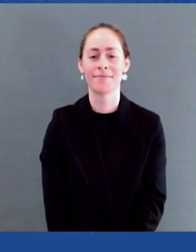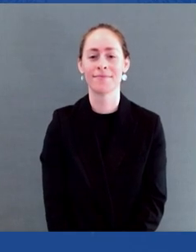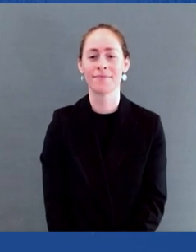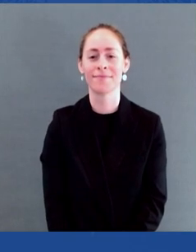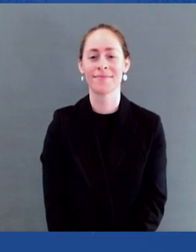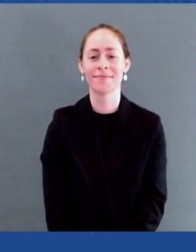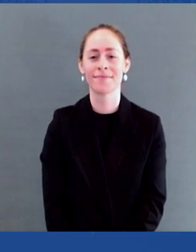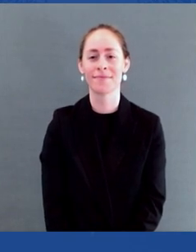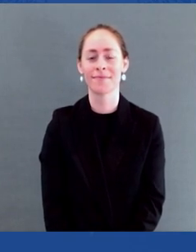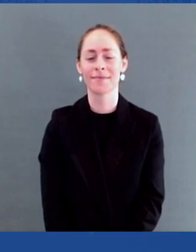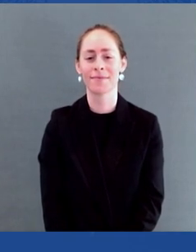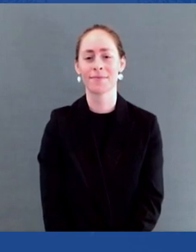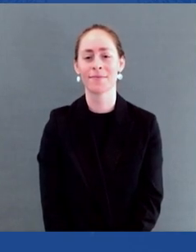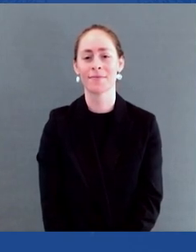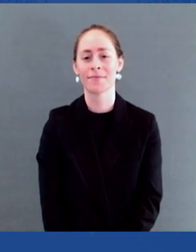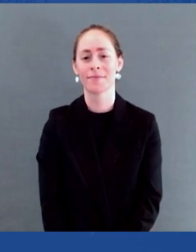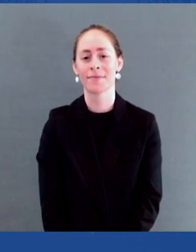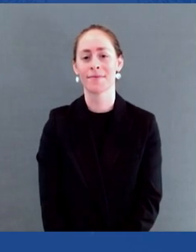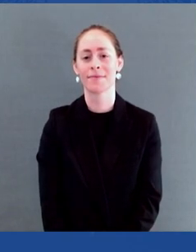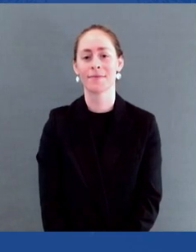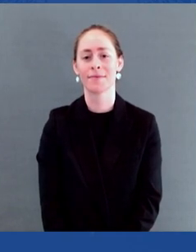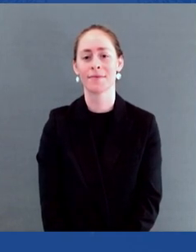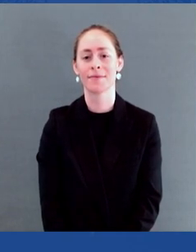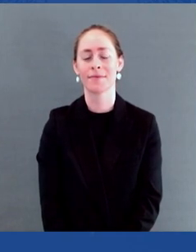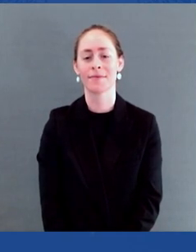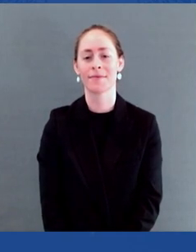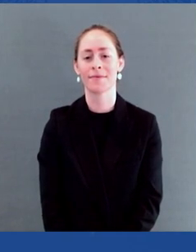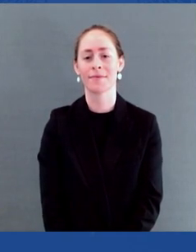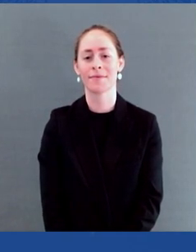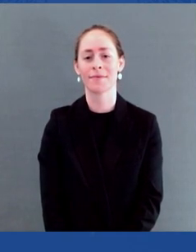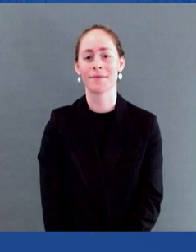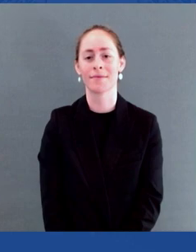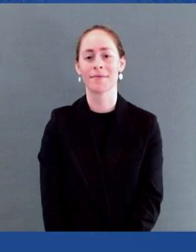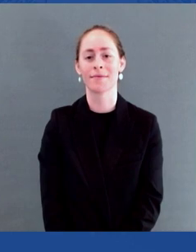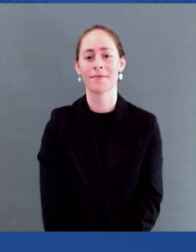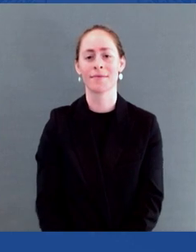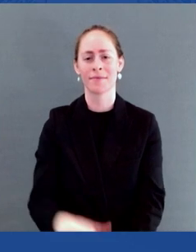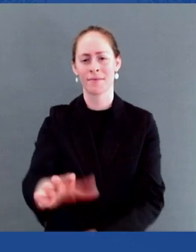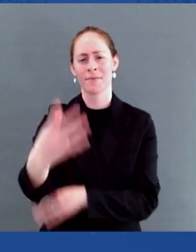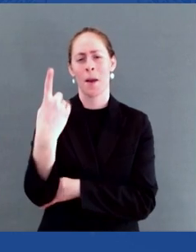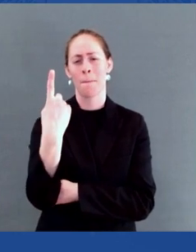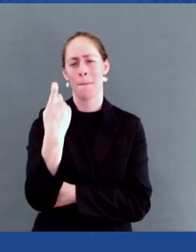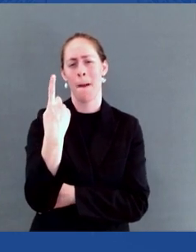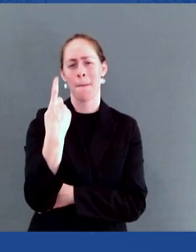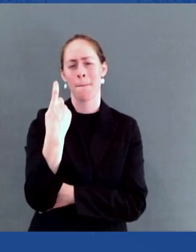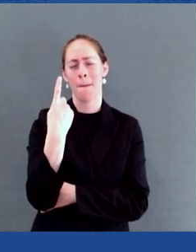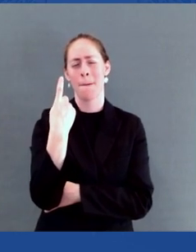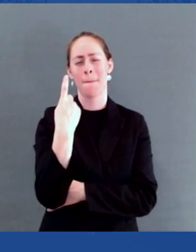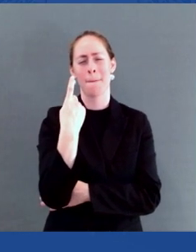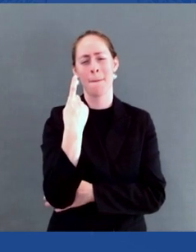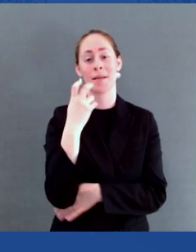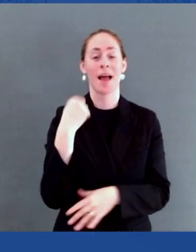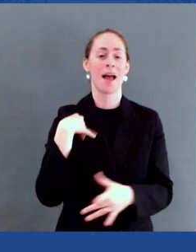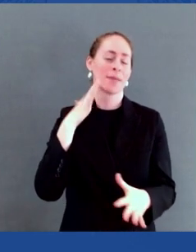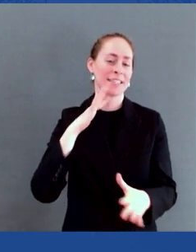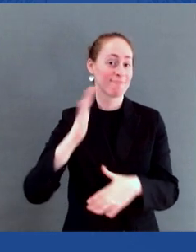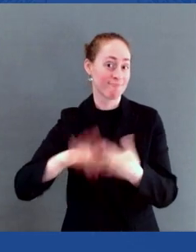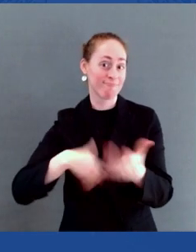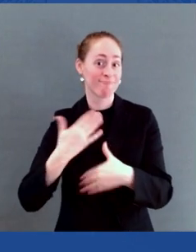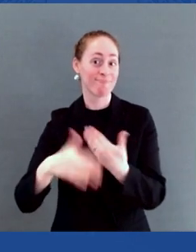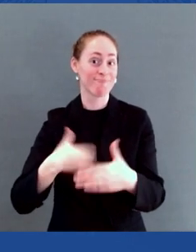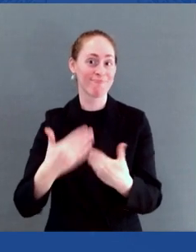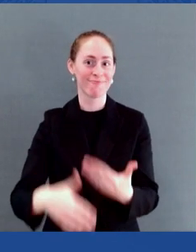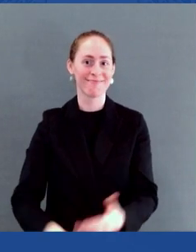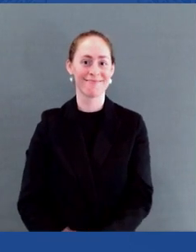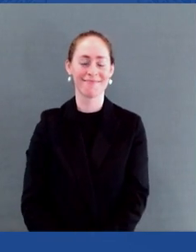And one other thing before I begin my formal remarks. I look out in the audience and I see so many people who have been in this battle